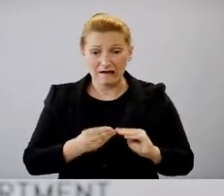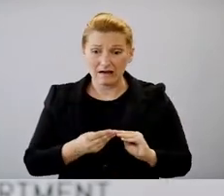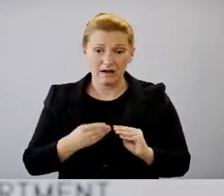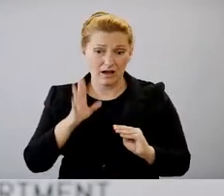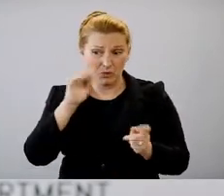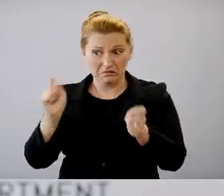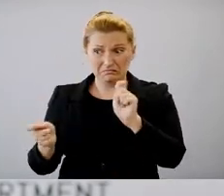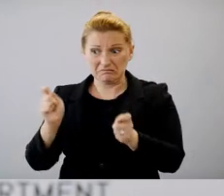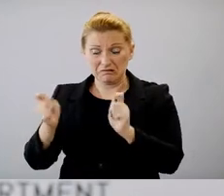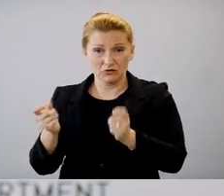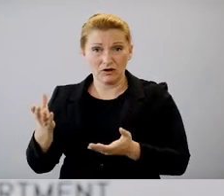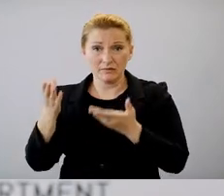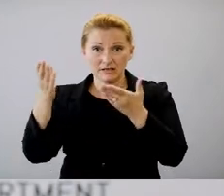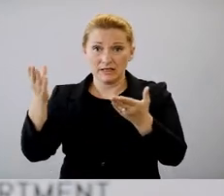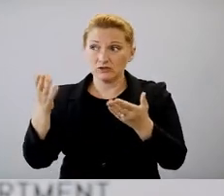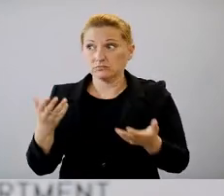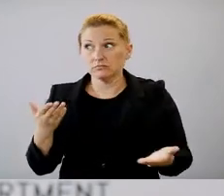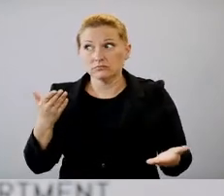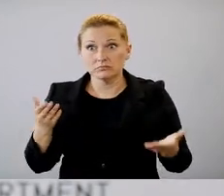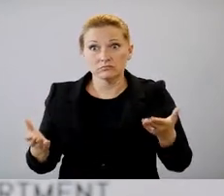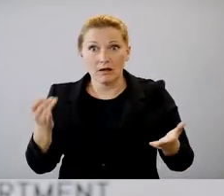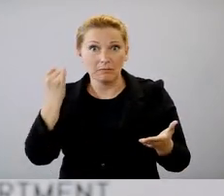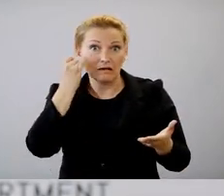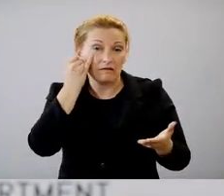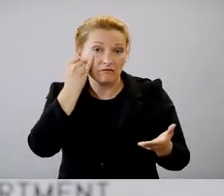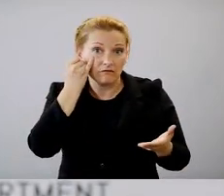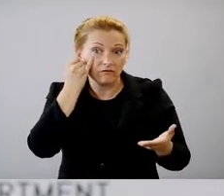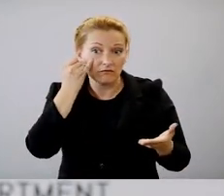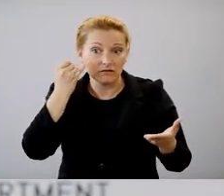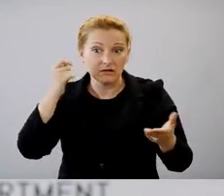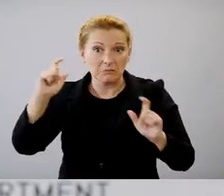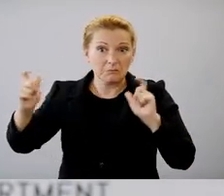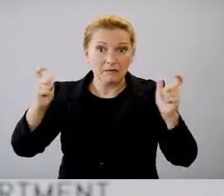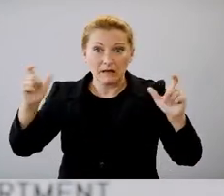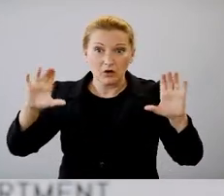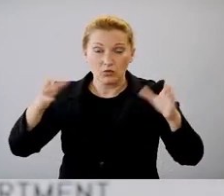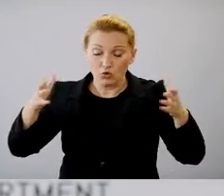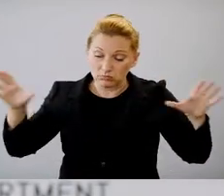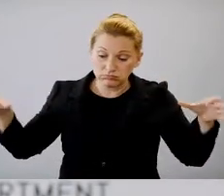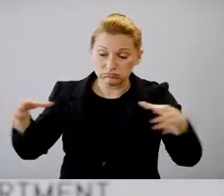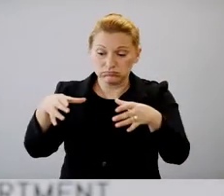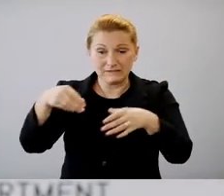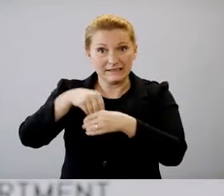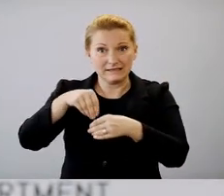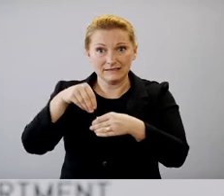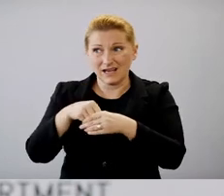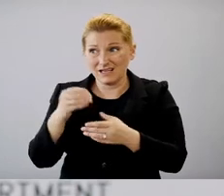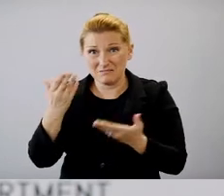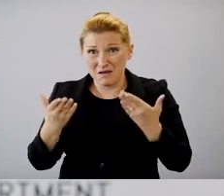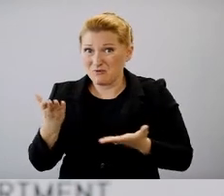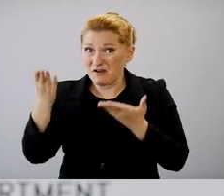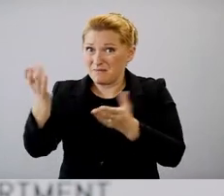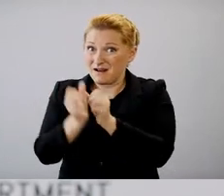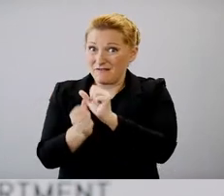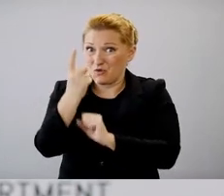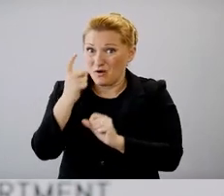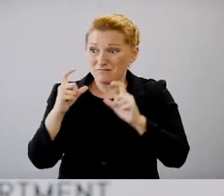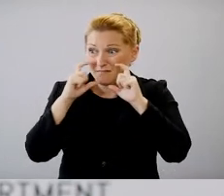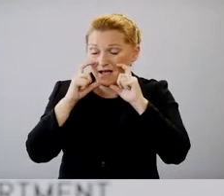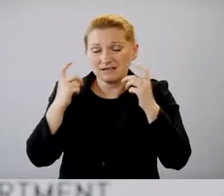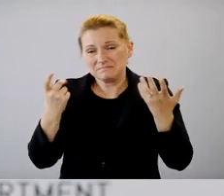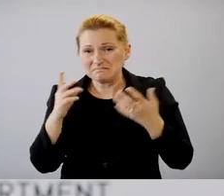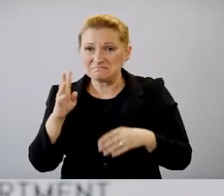groups indoors, that everybody wear a mask, but that would remain a recommendation. Thank you. You're welcome.